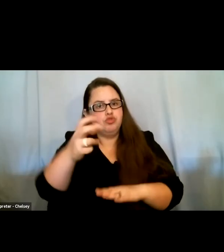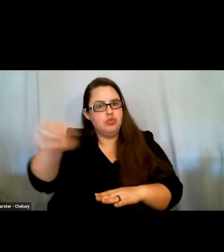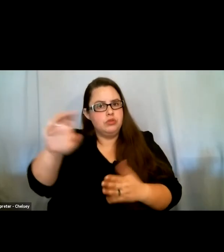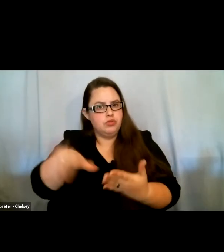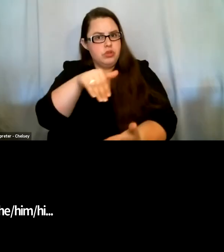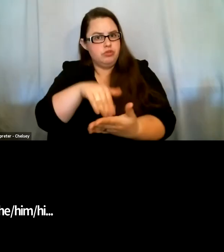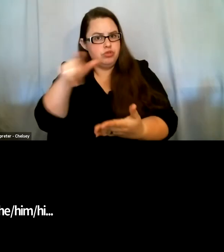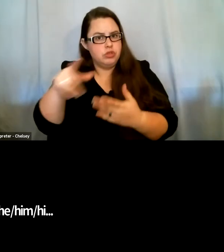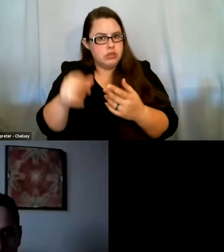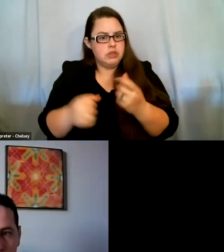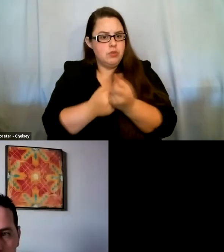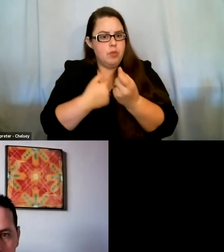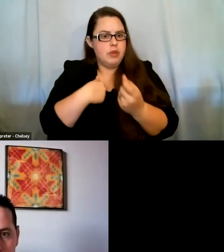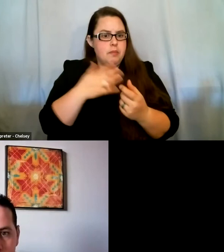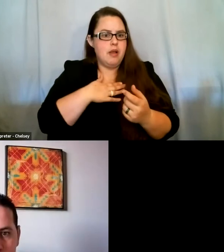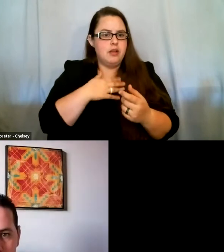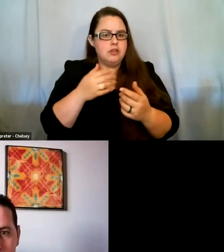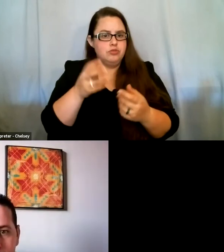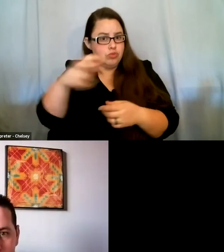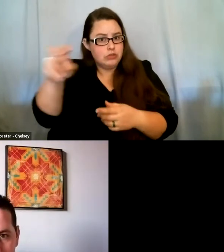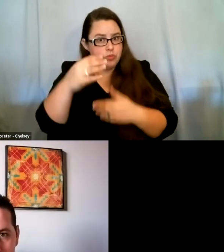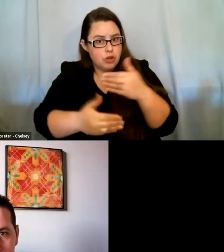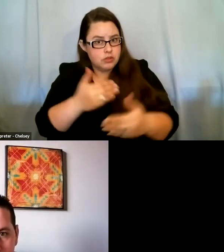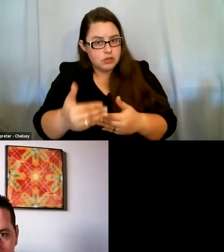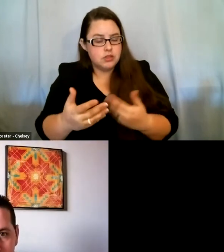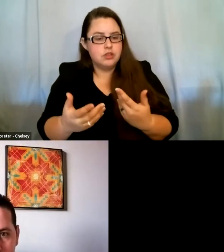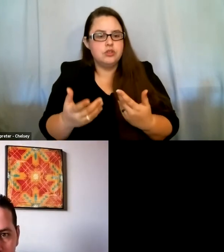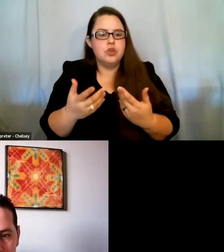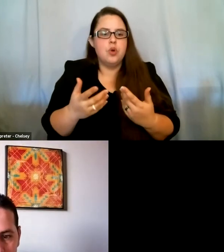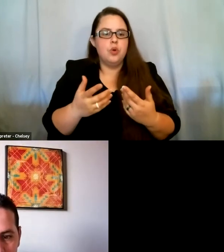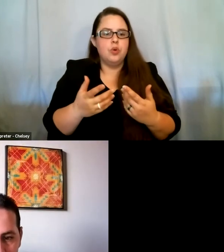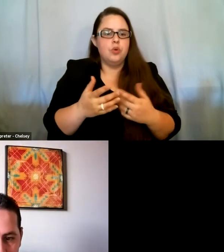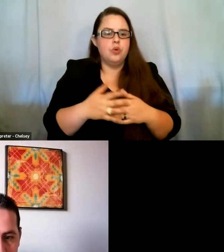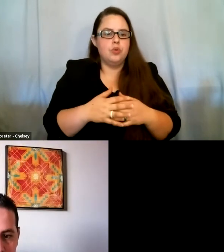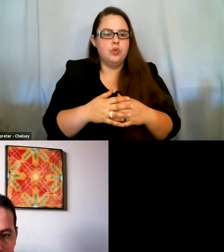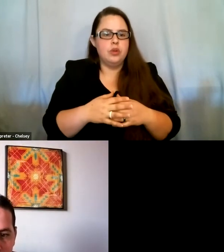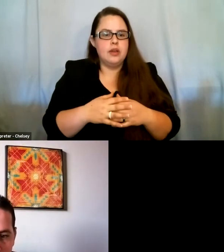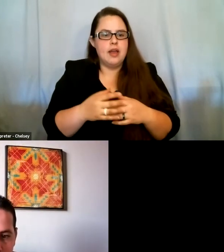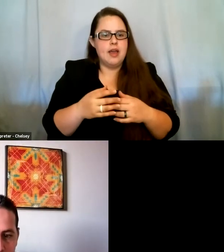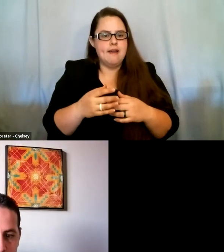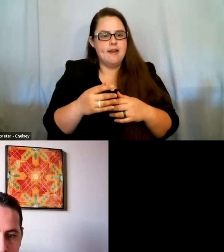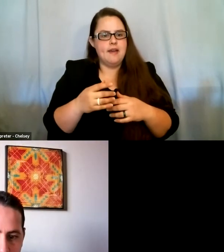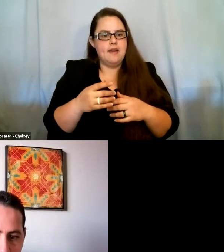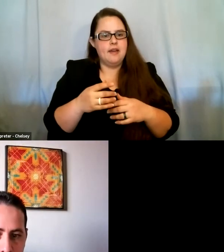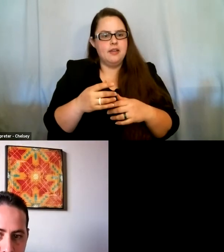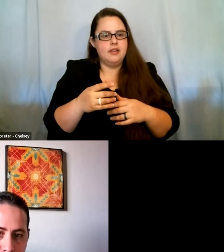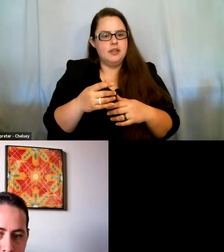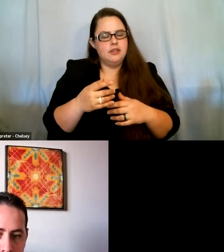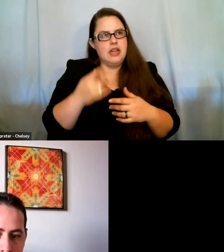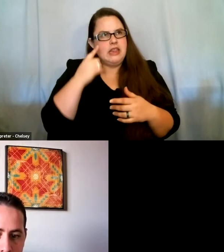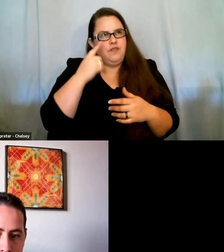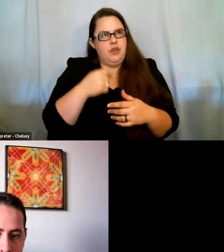supported me in my transfer process, right? So, you know, on the contrary, I think for me, it's been